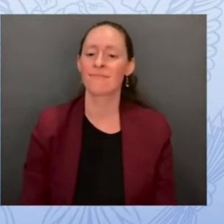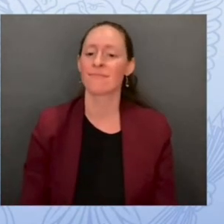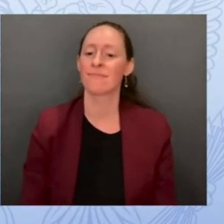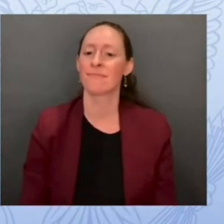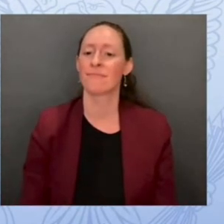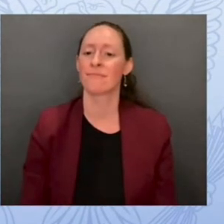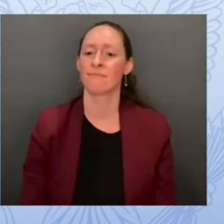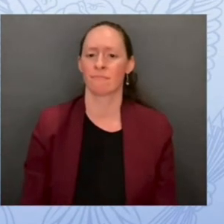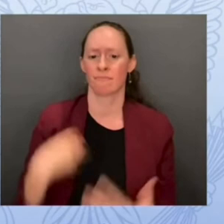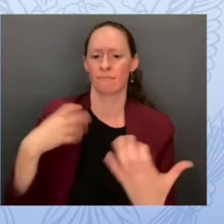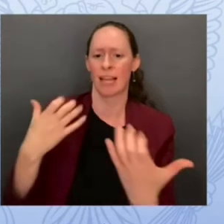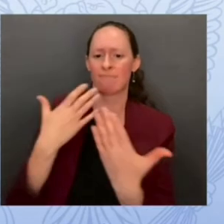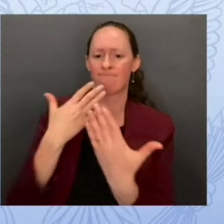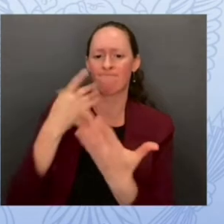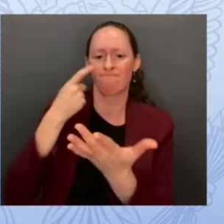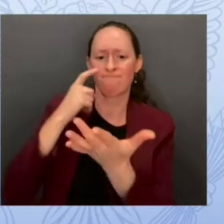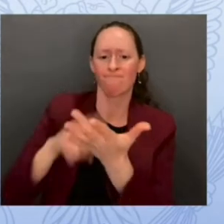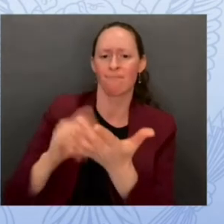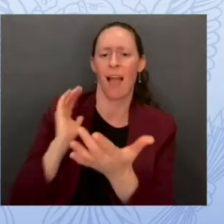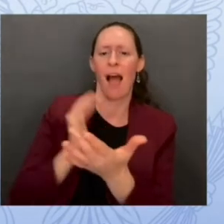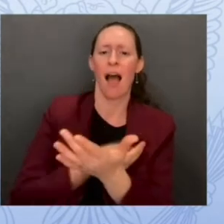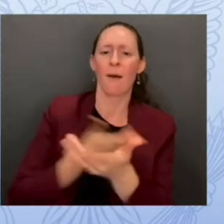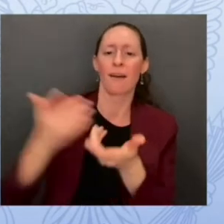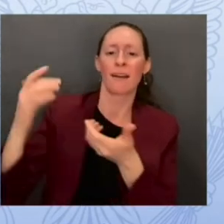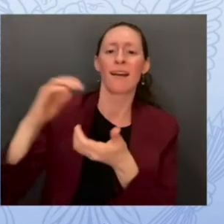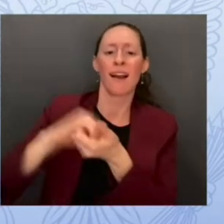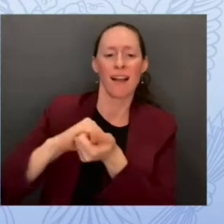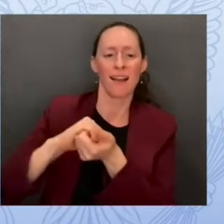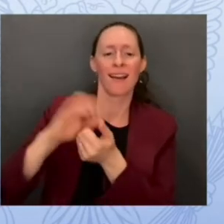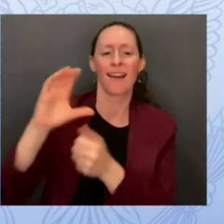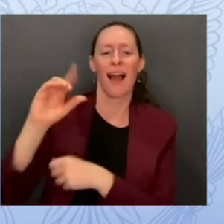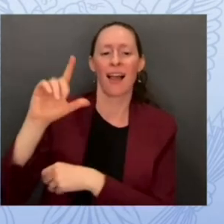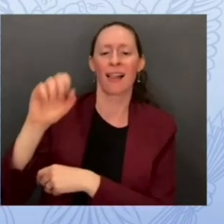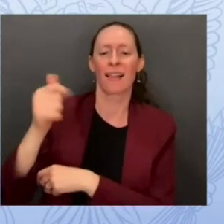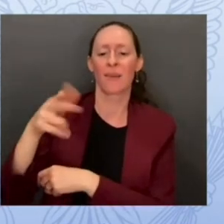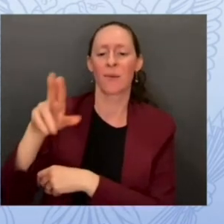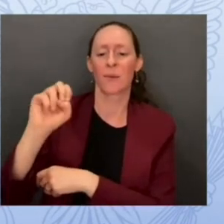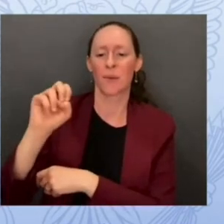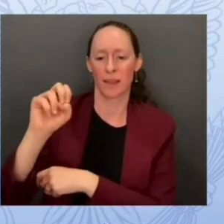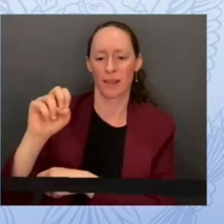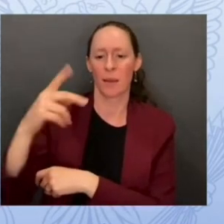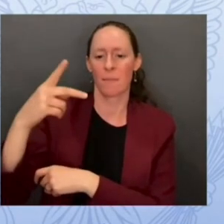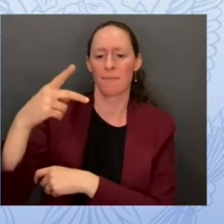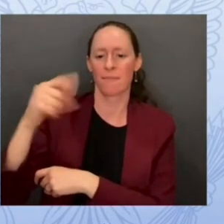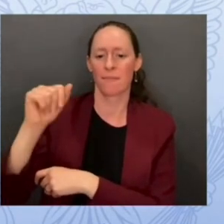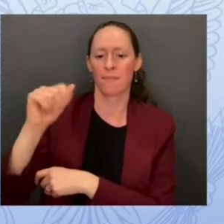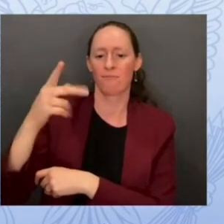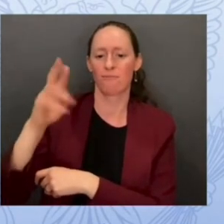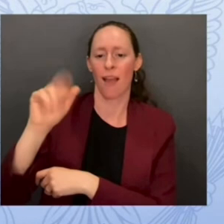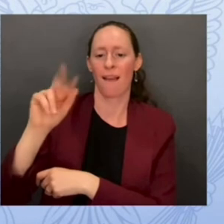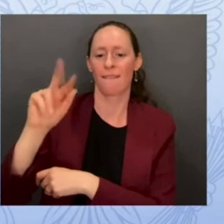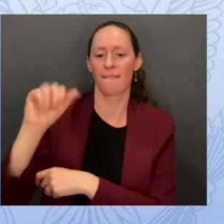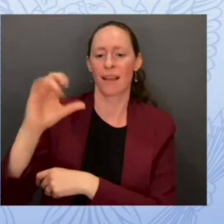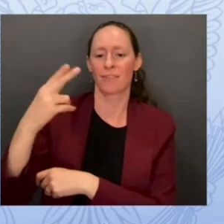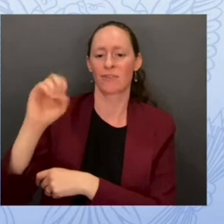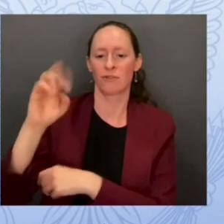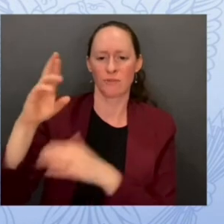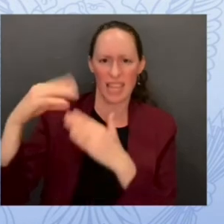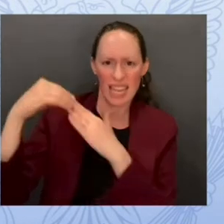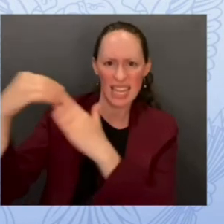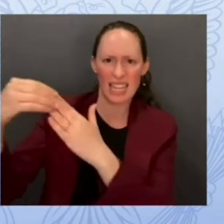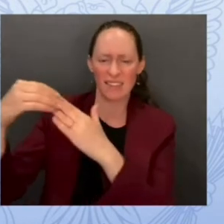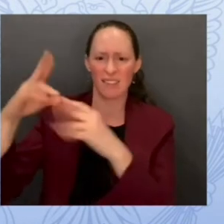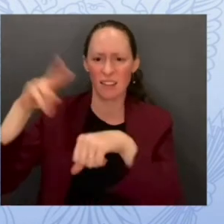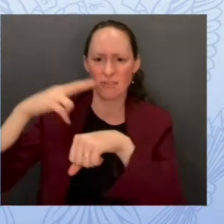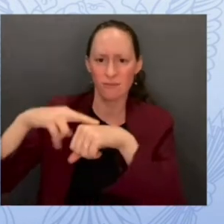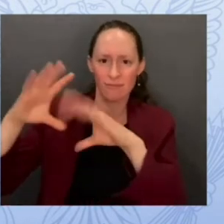president's lead science advisor and Miss Campbell Walden acting national cyber director our gathering today and the quick